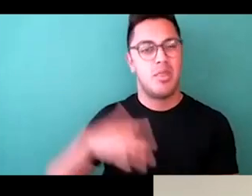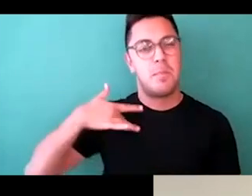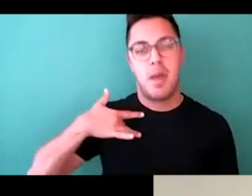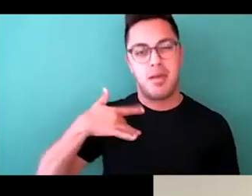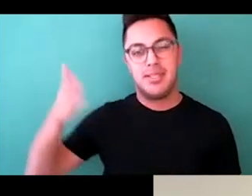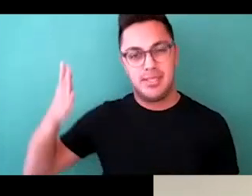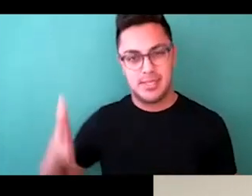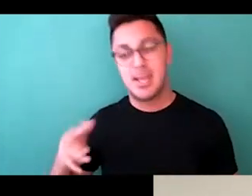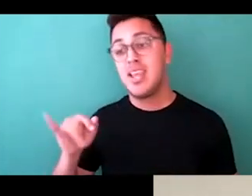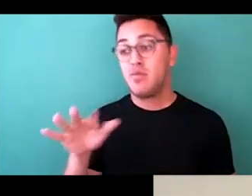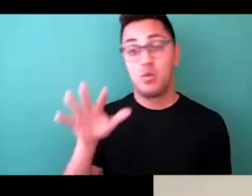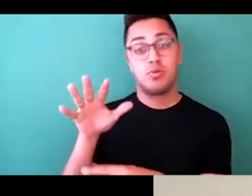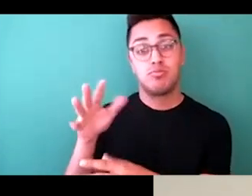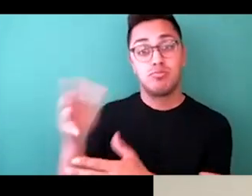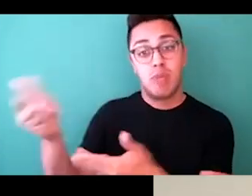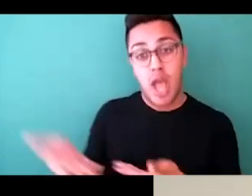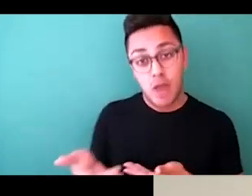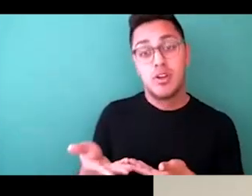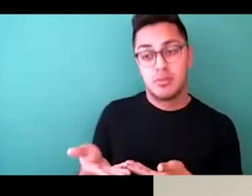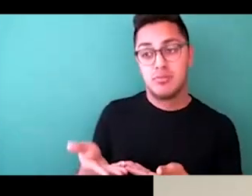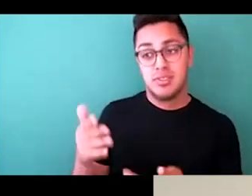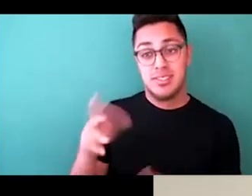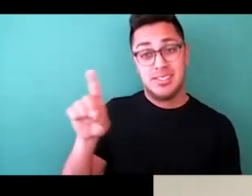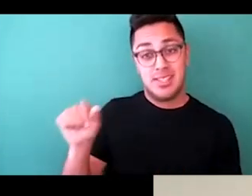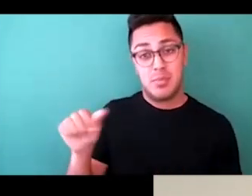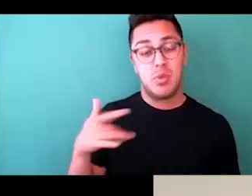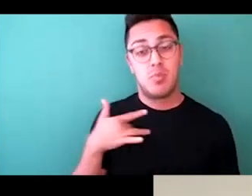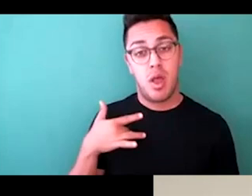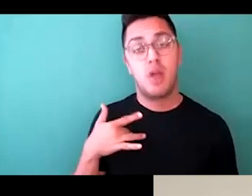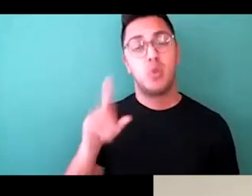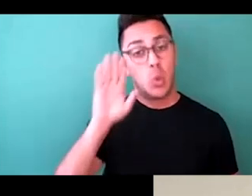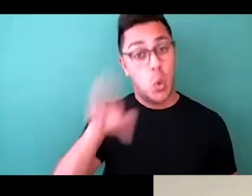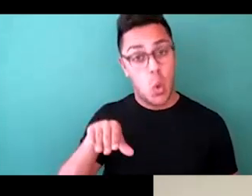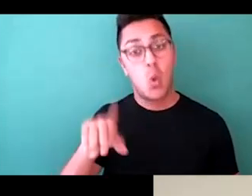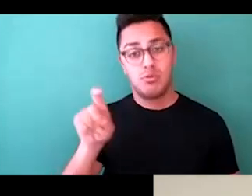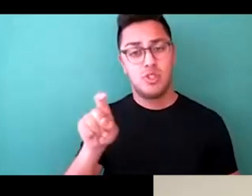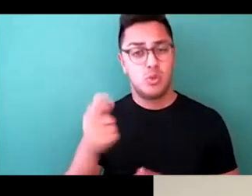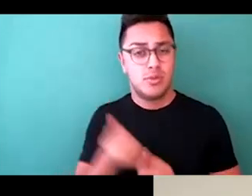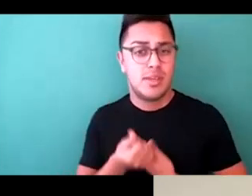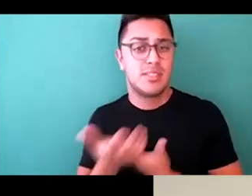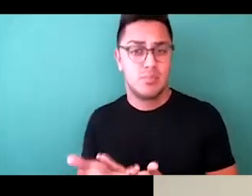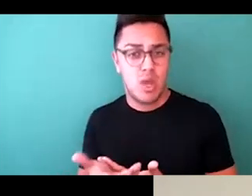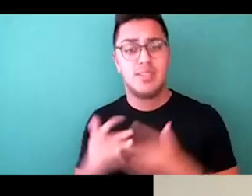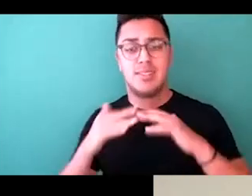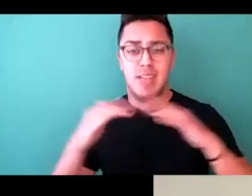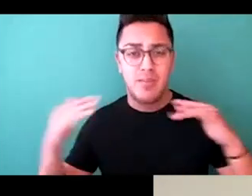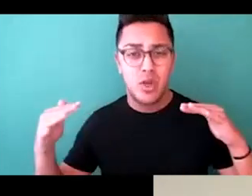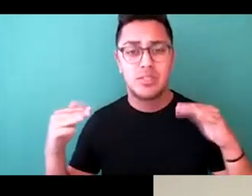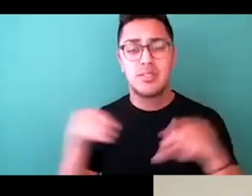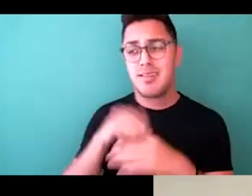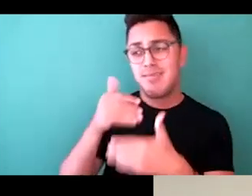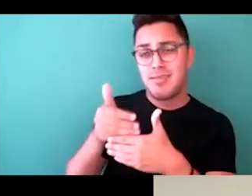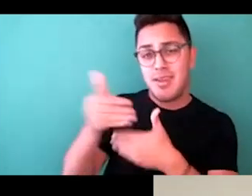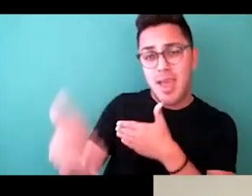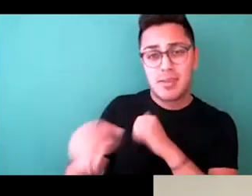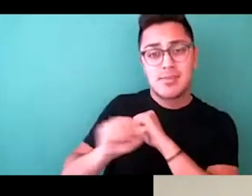a disabled model, if you know you need to really express diversity in the next campaign that you have,